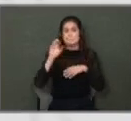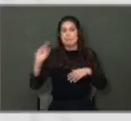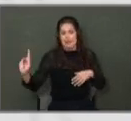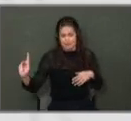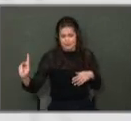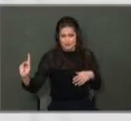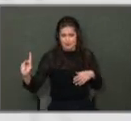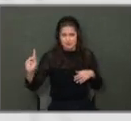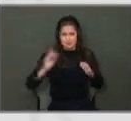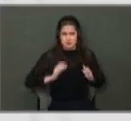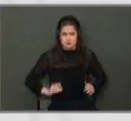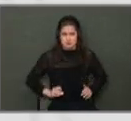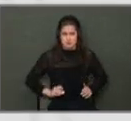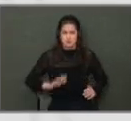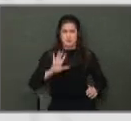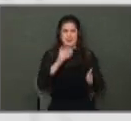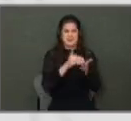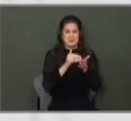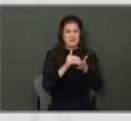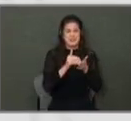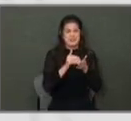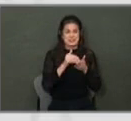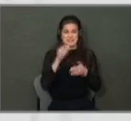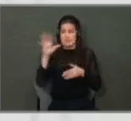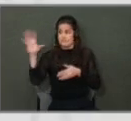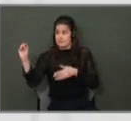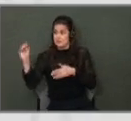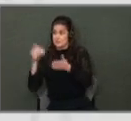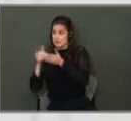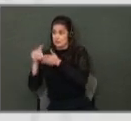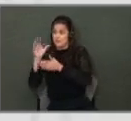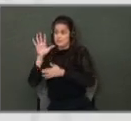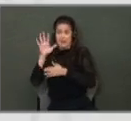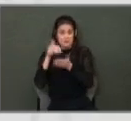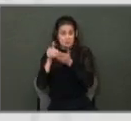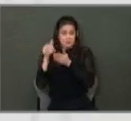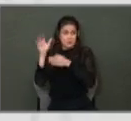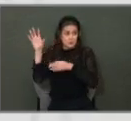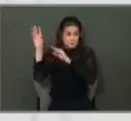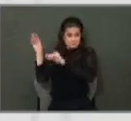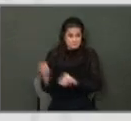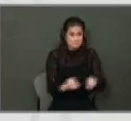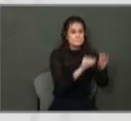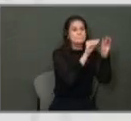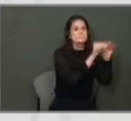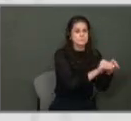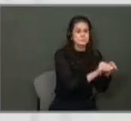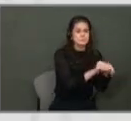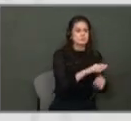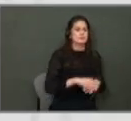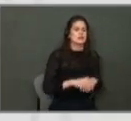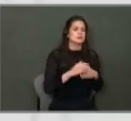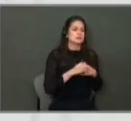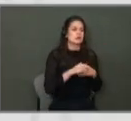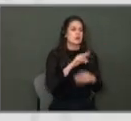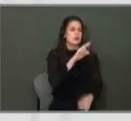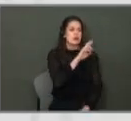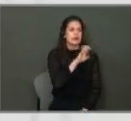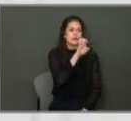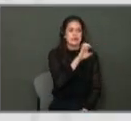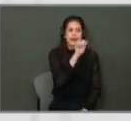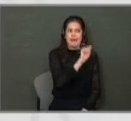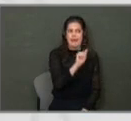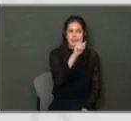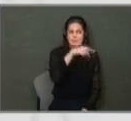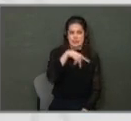The $5 million of this $50 would go into the CPS REAP Fund, which is a low-income, you've got to